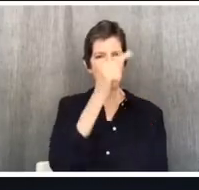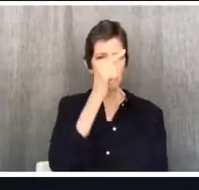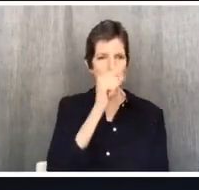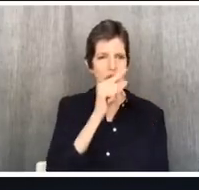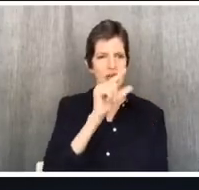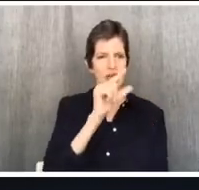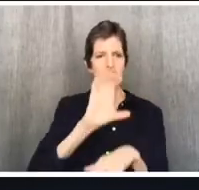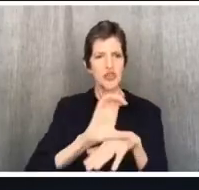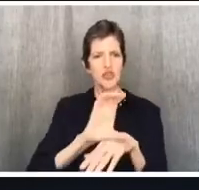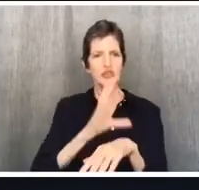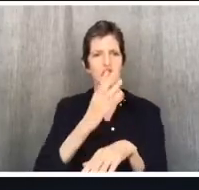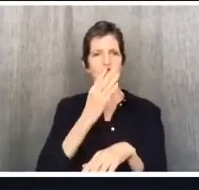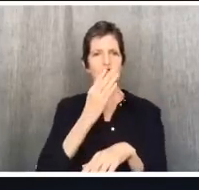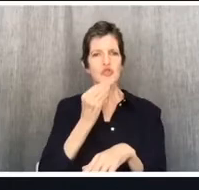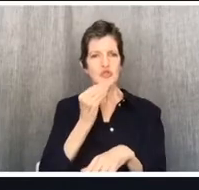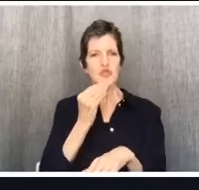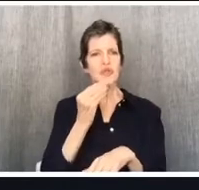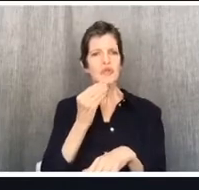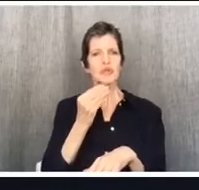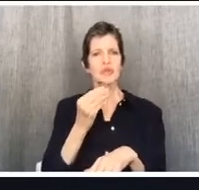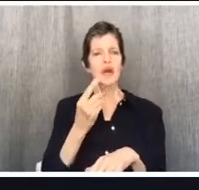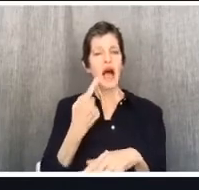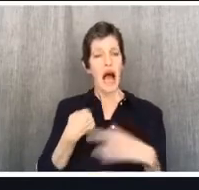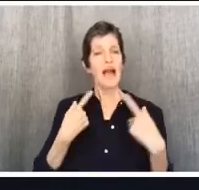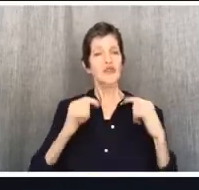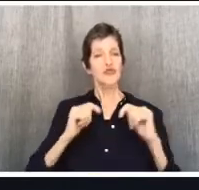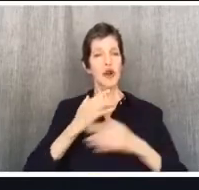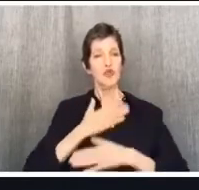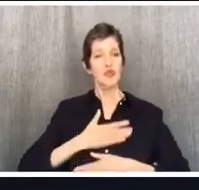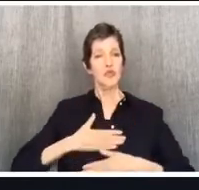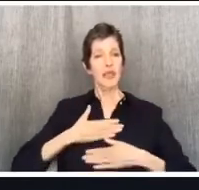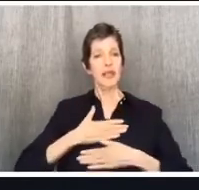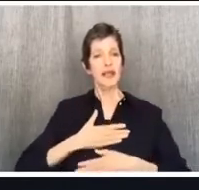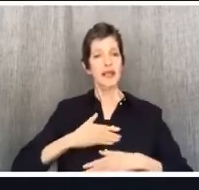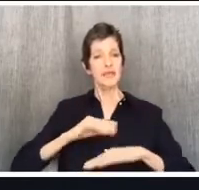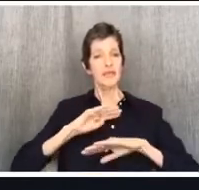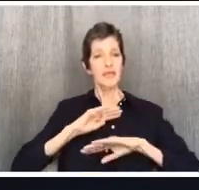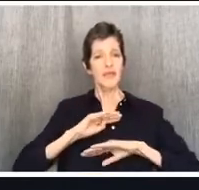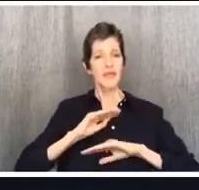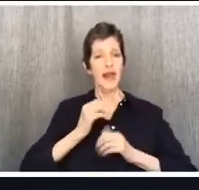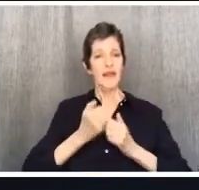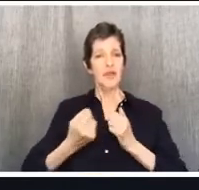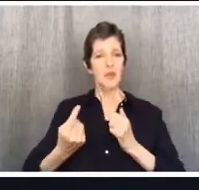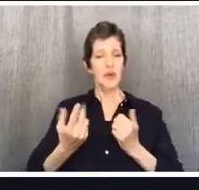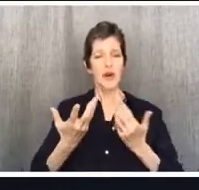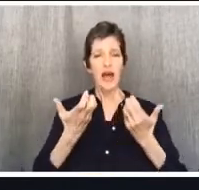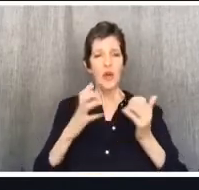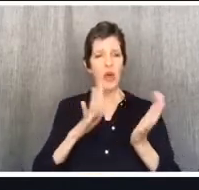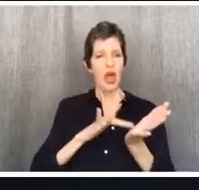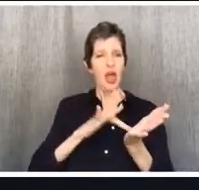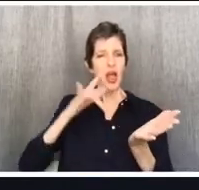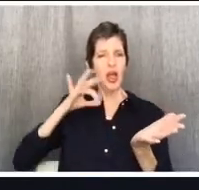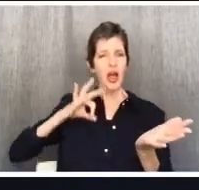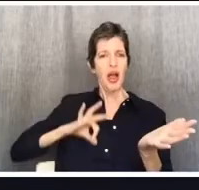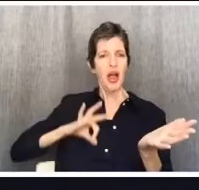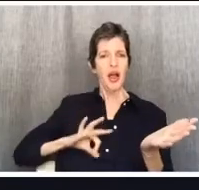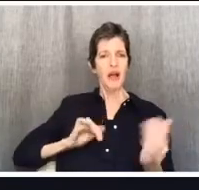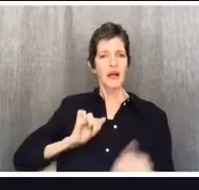church of God, just as I try to please everyone in everything I do, not seeking my own advantage, but that of many.